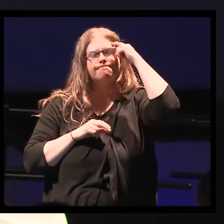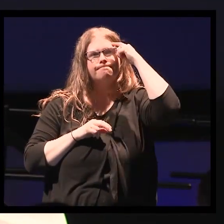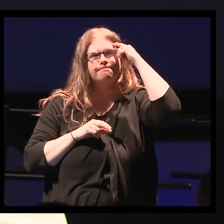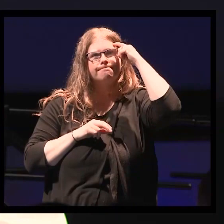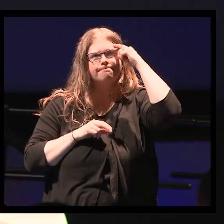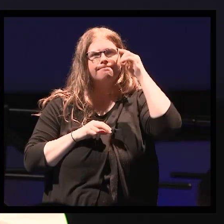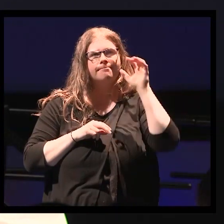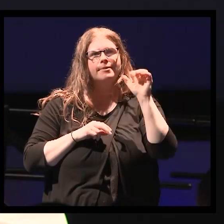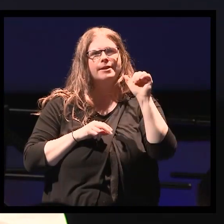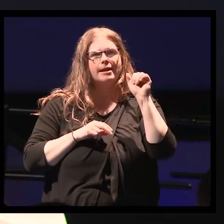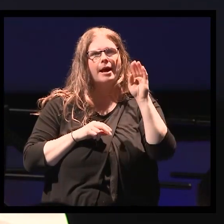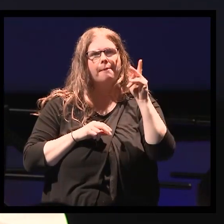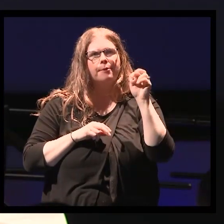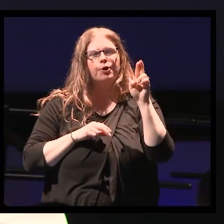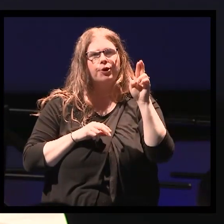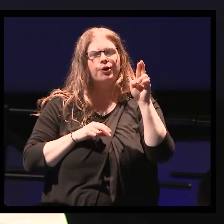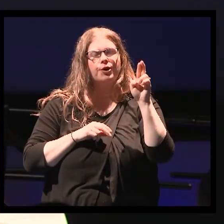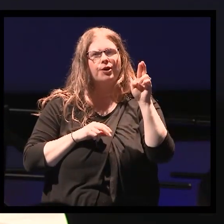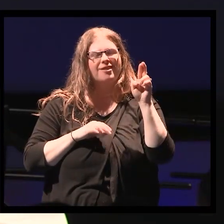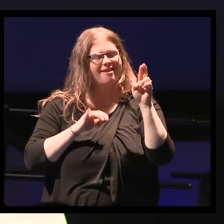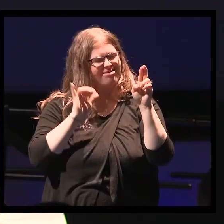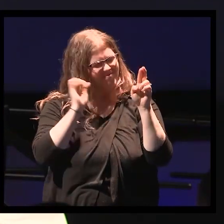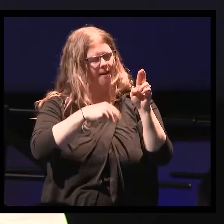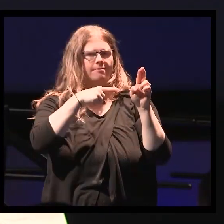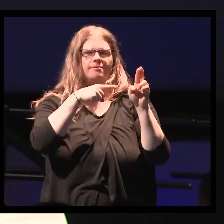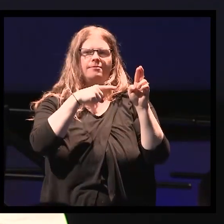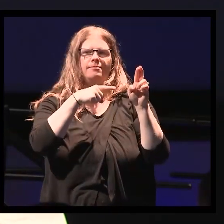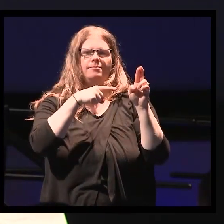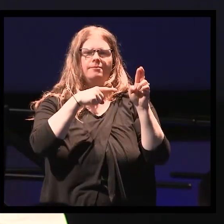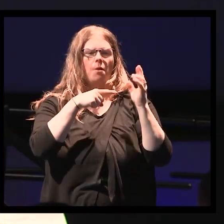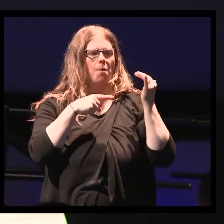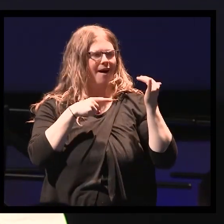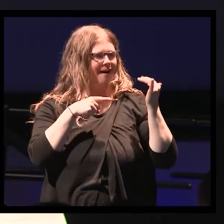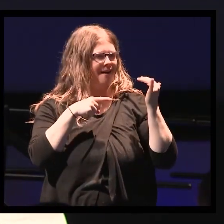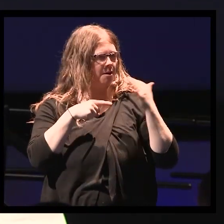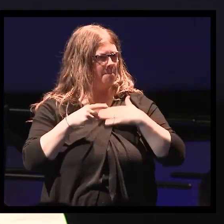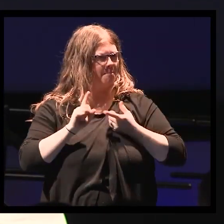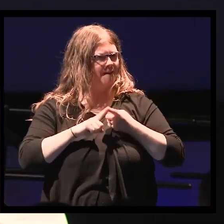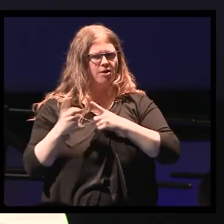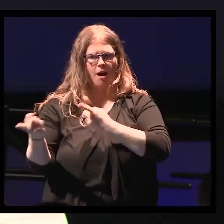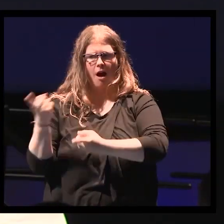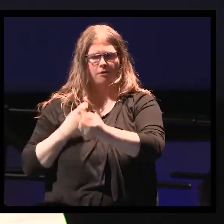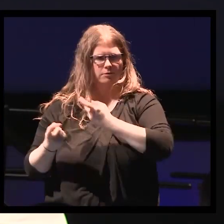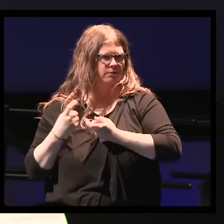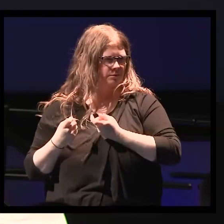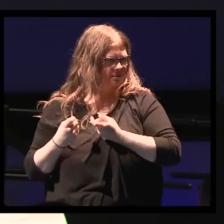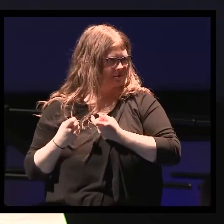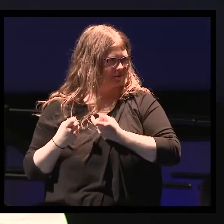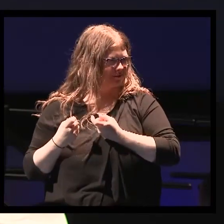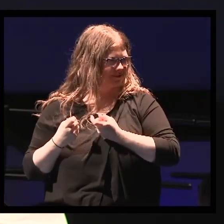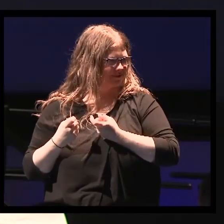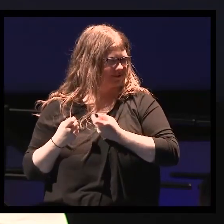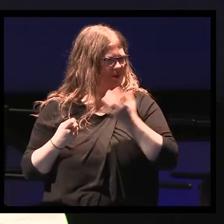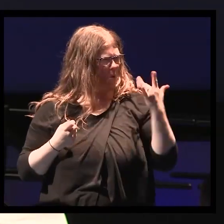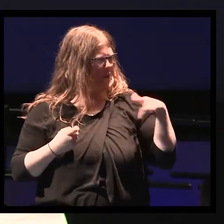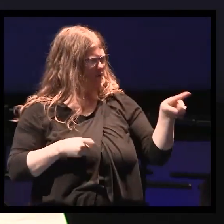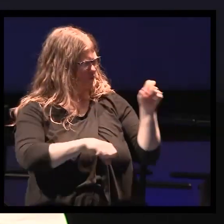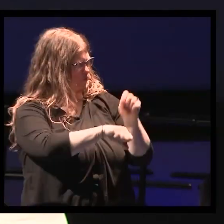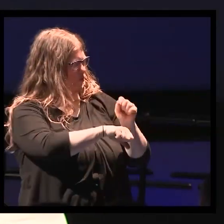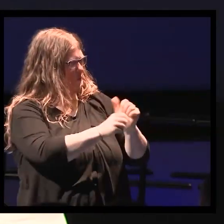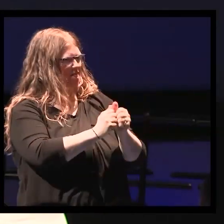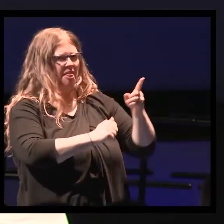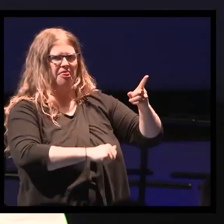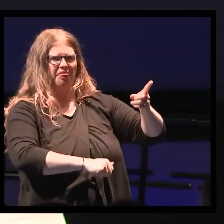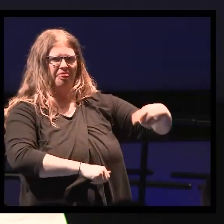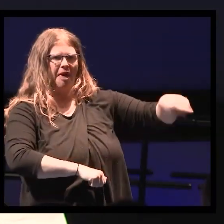and it occurred to me this is why I do this work in response to my friend's question. So my comment to you that Amber is my